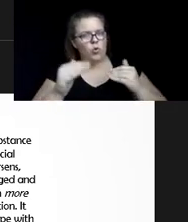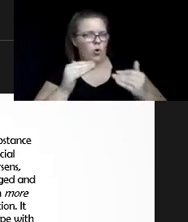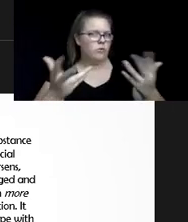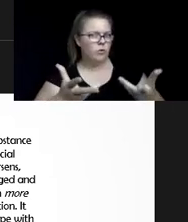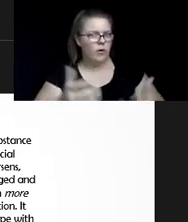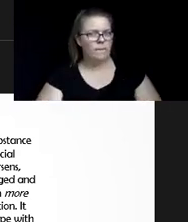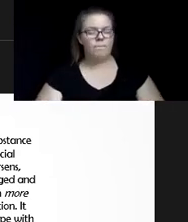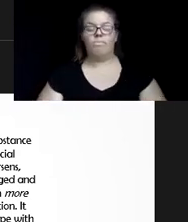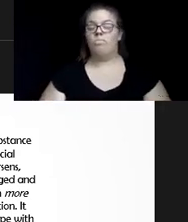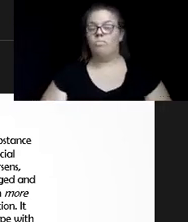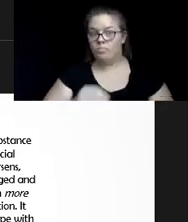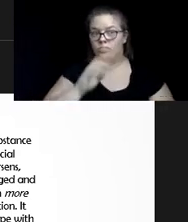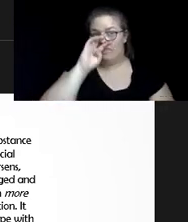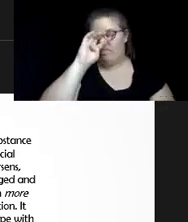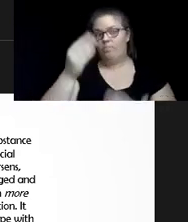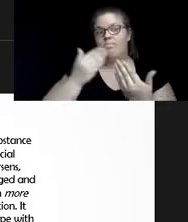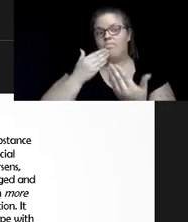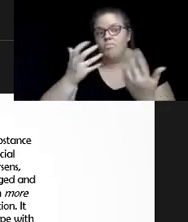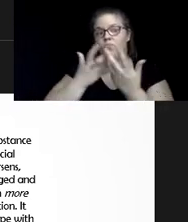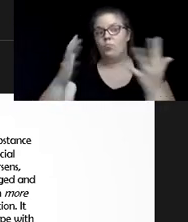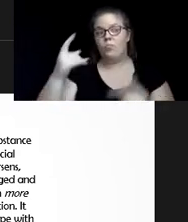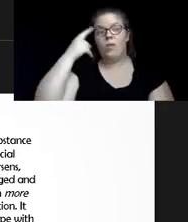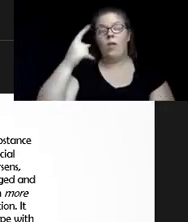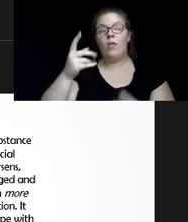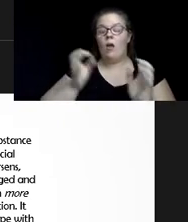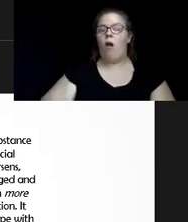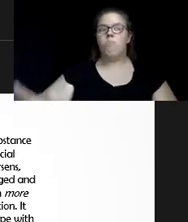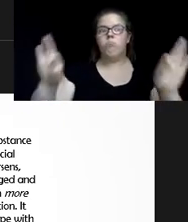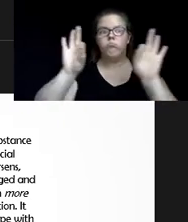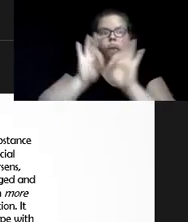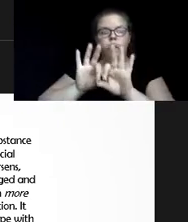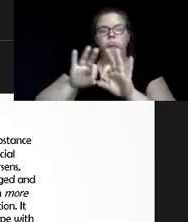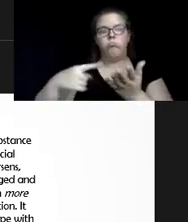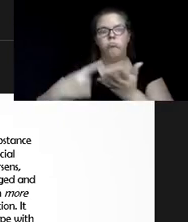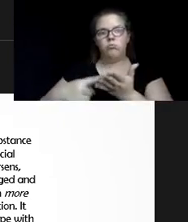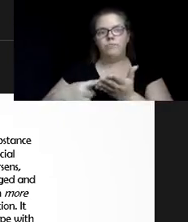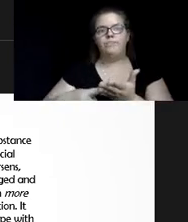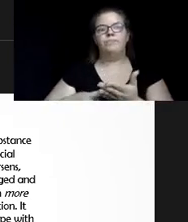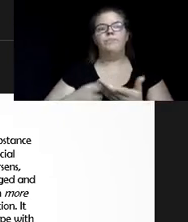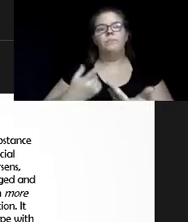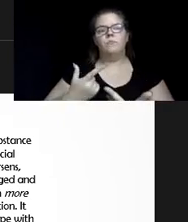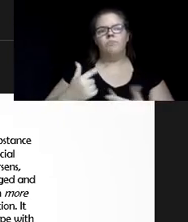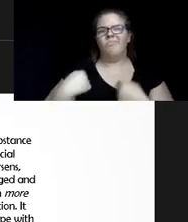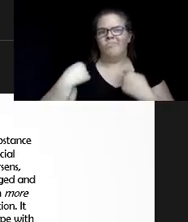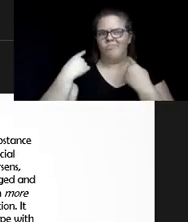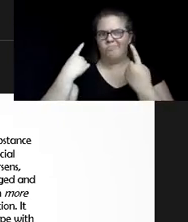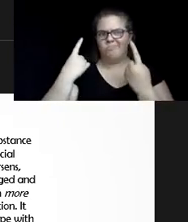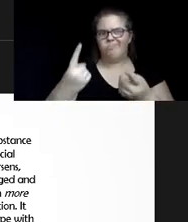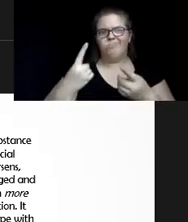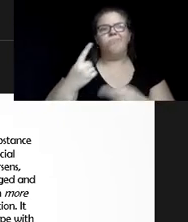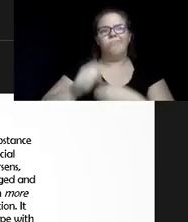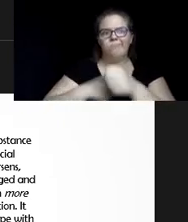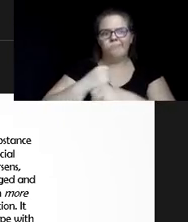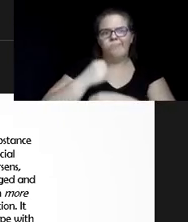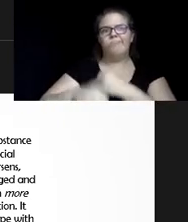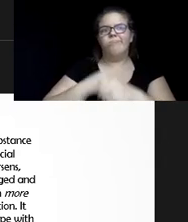Thank you so much, Karen. I think this is a very important topic that over the past few decades, not so much